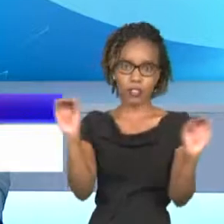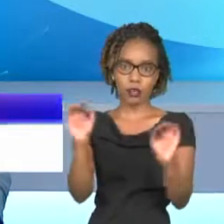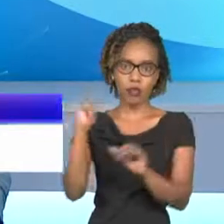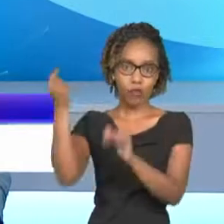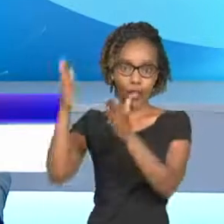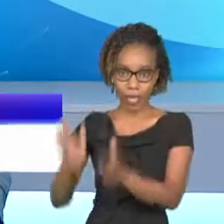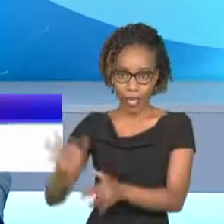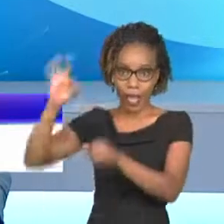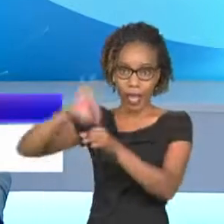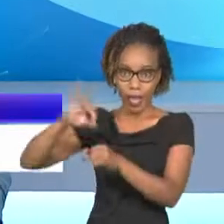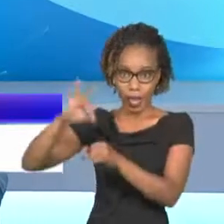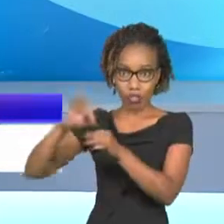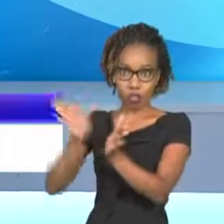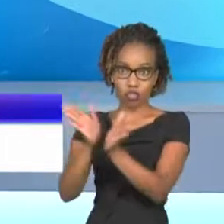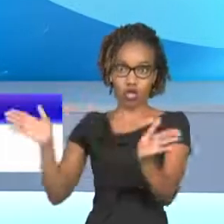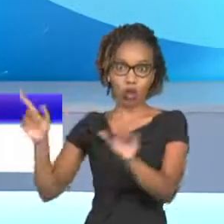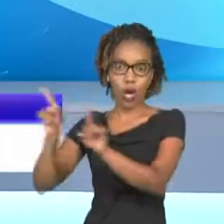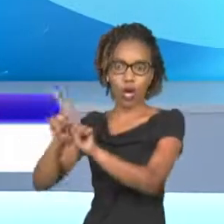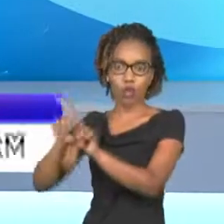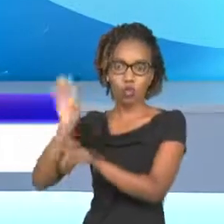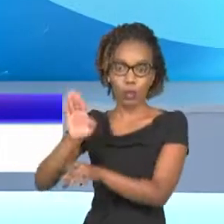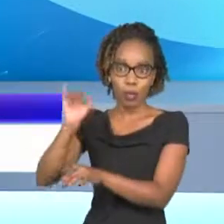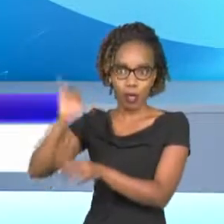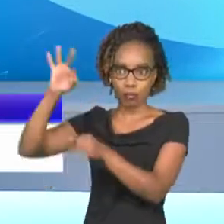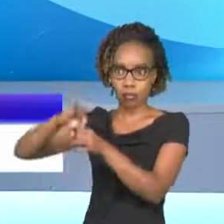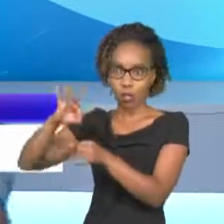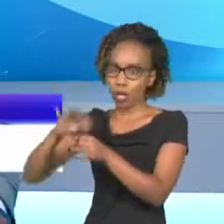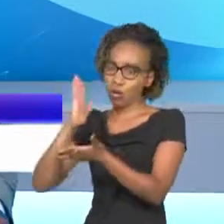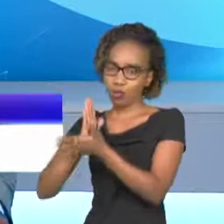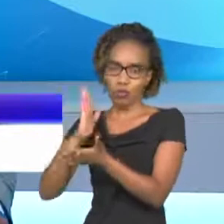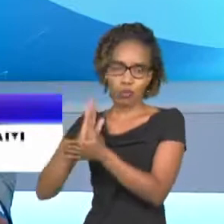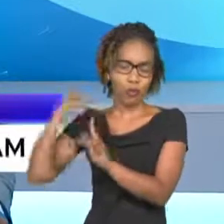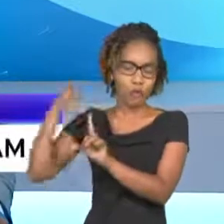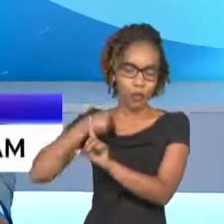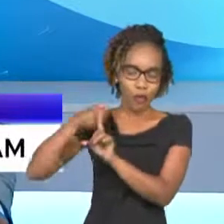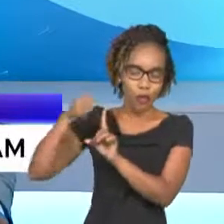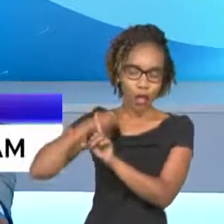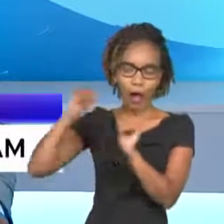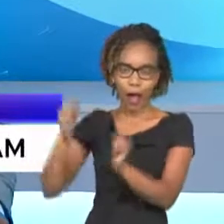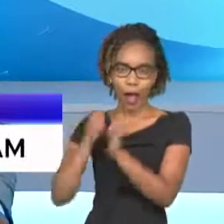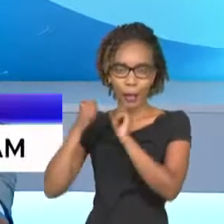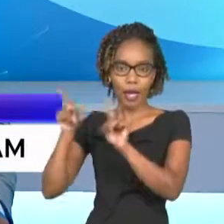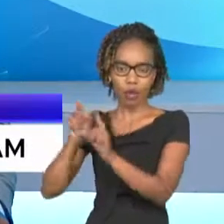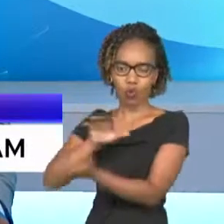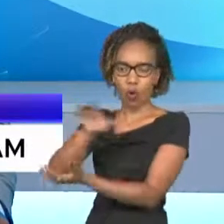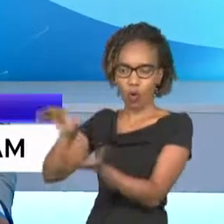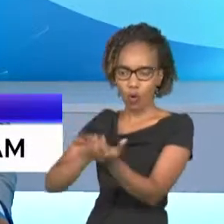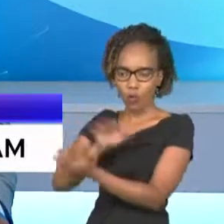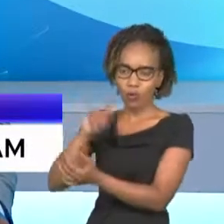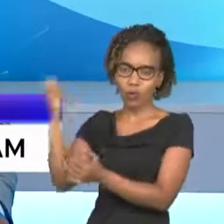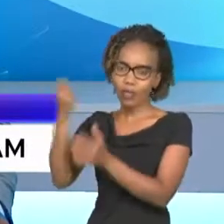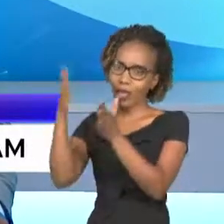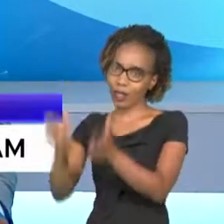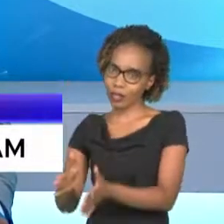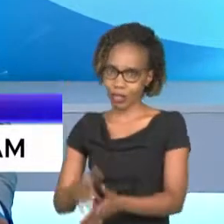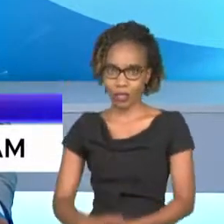election and a referendum saying this will be a recipe for a chaotic election and which might bring confusion to a majority of kenyans